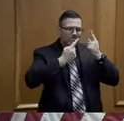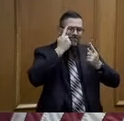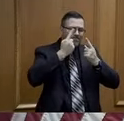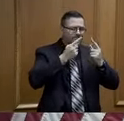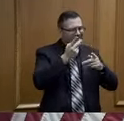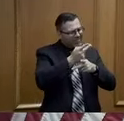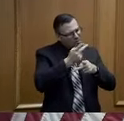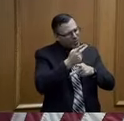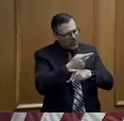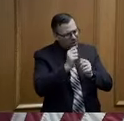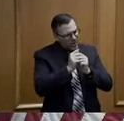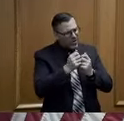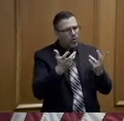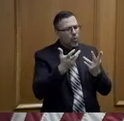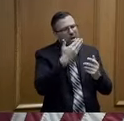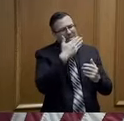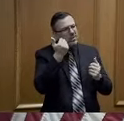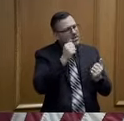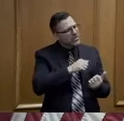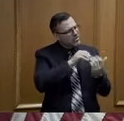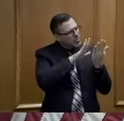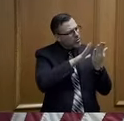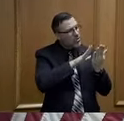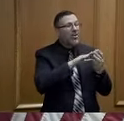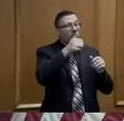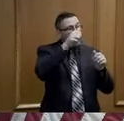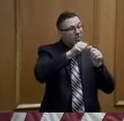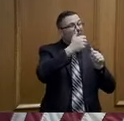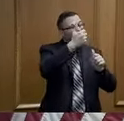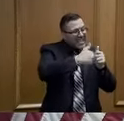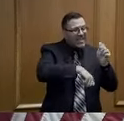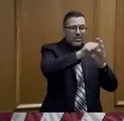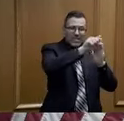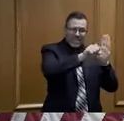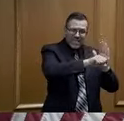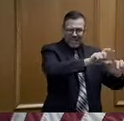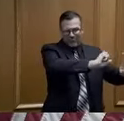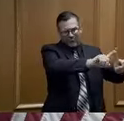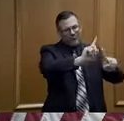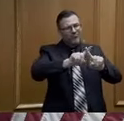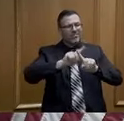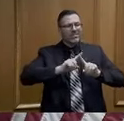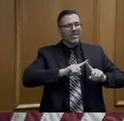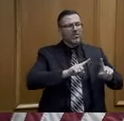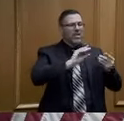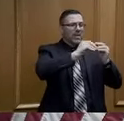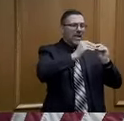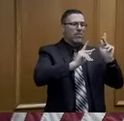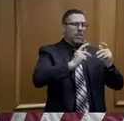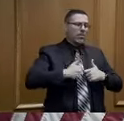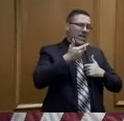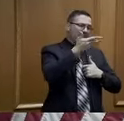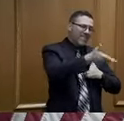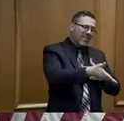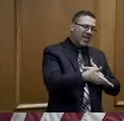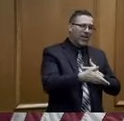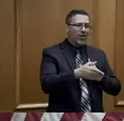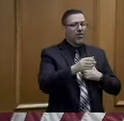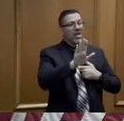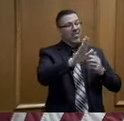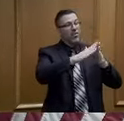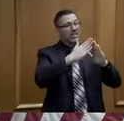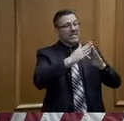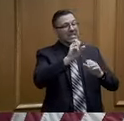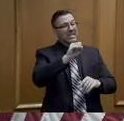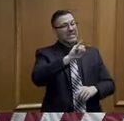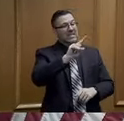approach. And as I said, every state's different. Every approach is different. Their populations are different. The sizes of their cities are different.